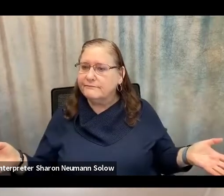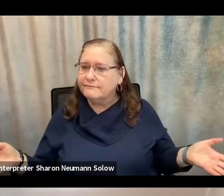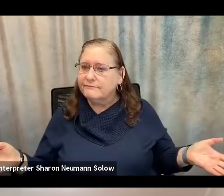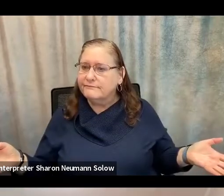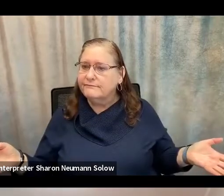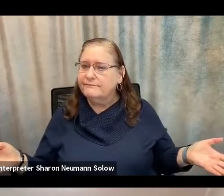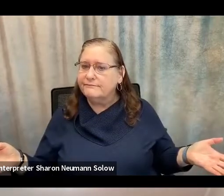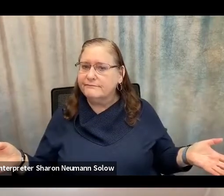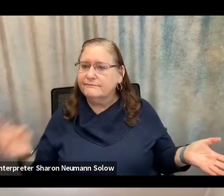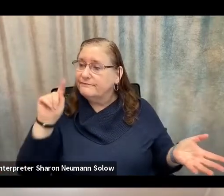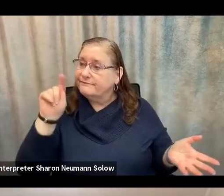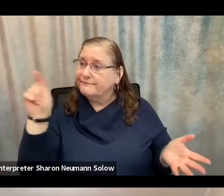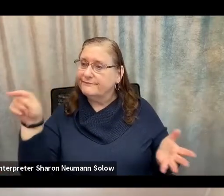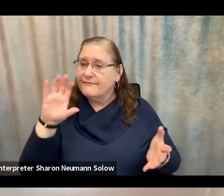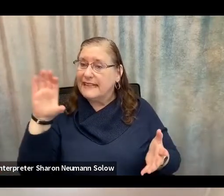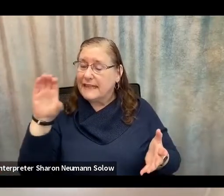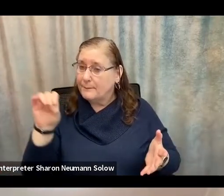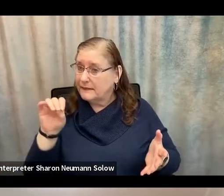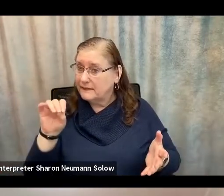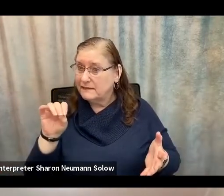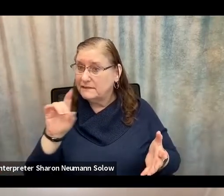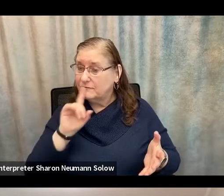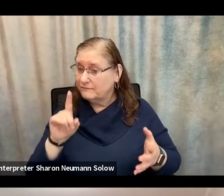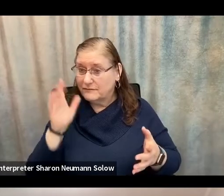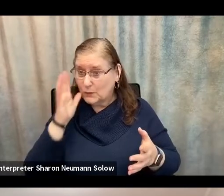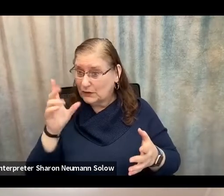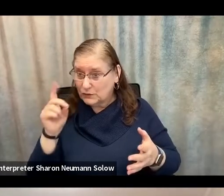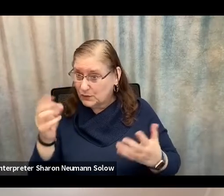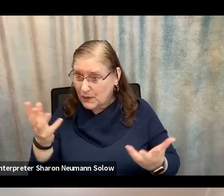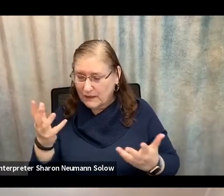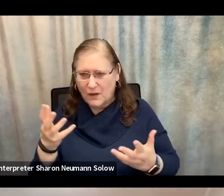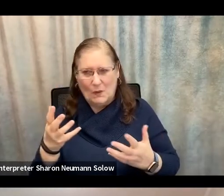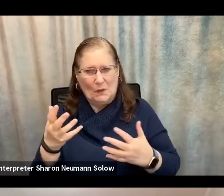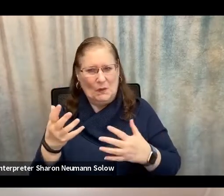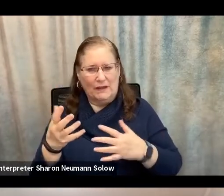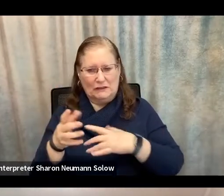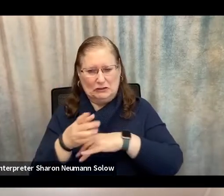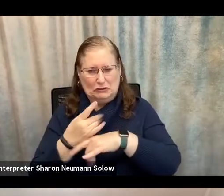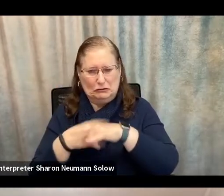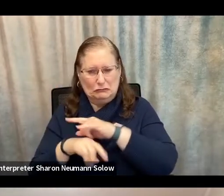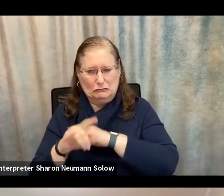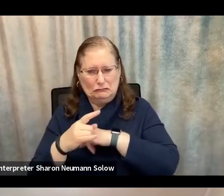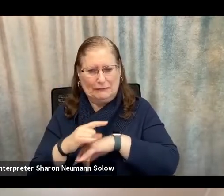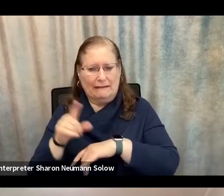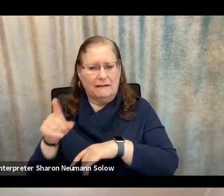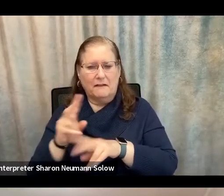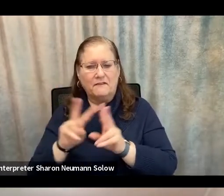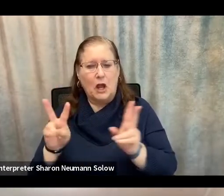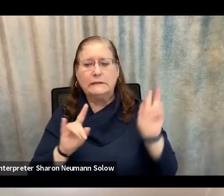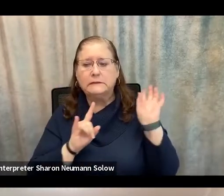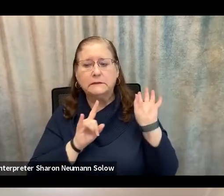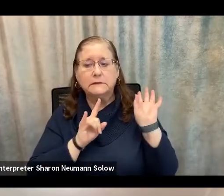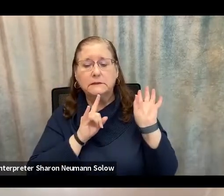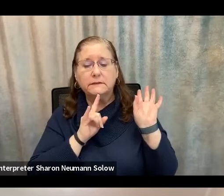What some of these companies will actually do, which is, again, very tricky. These are sophisticated scam artists.